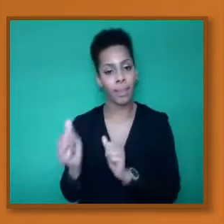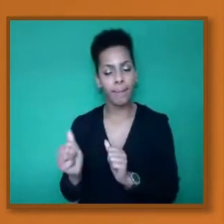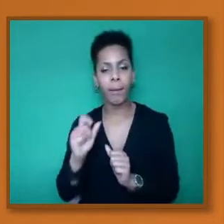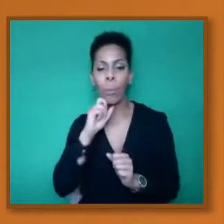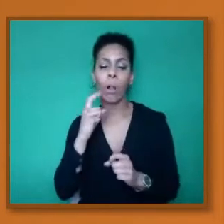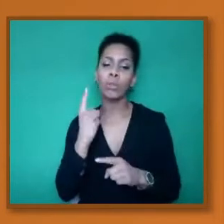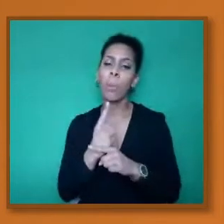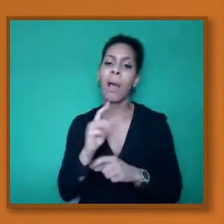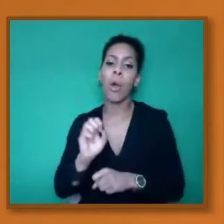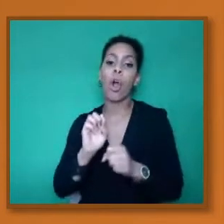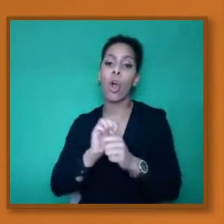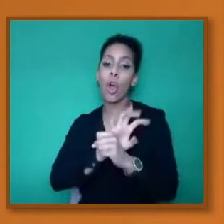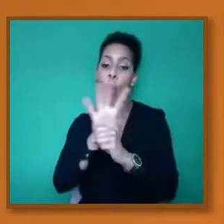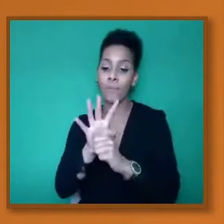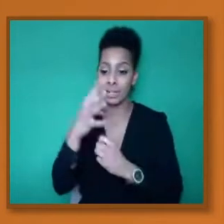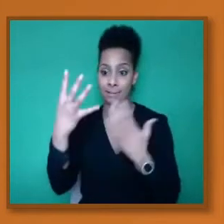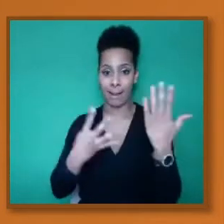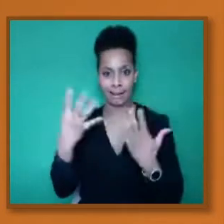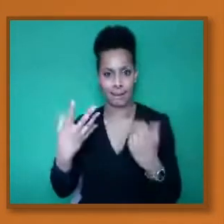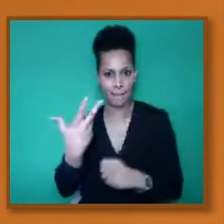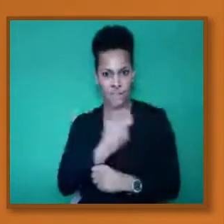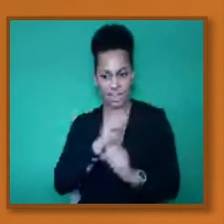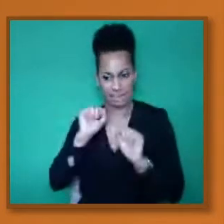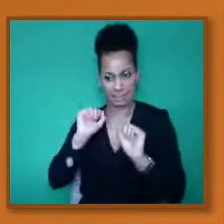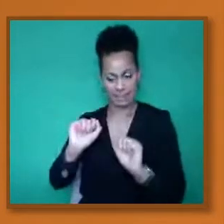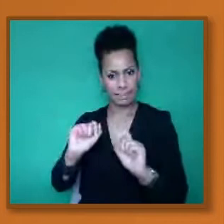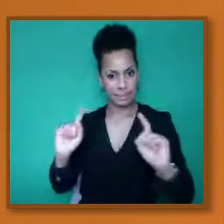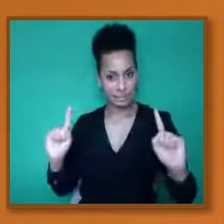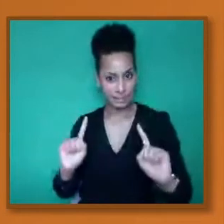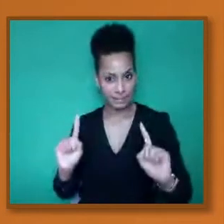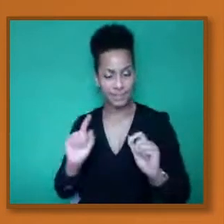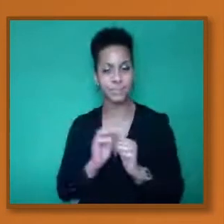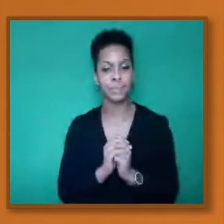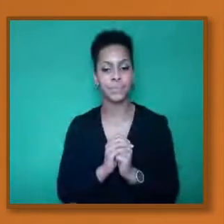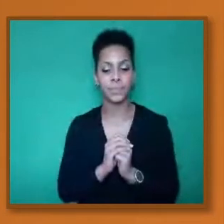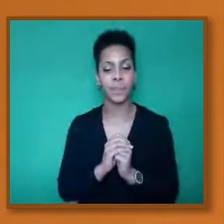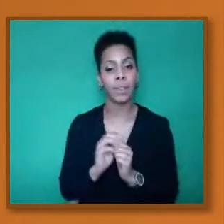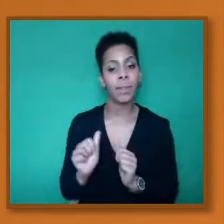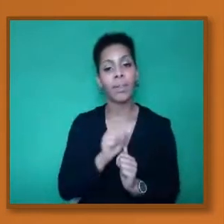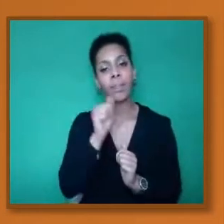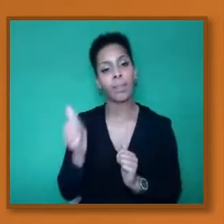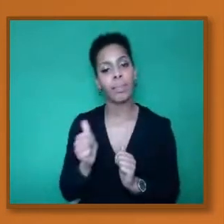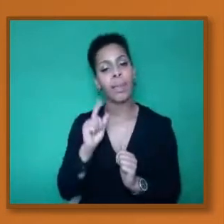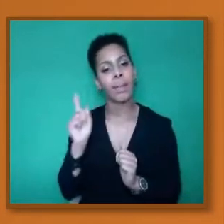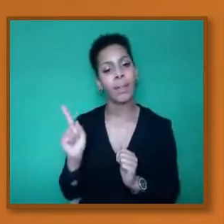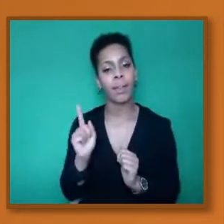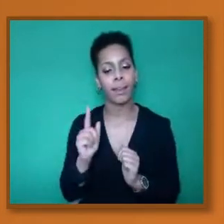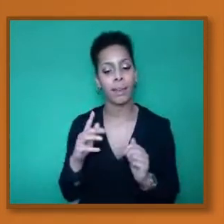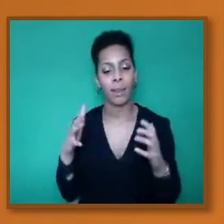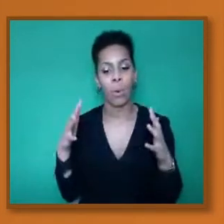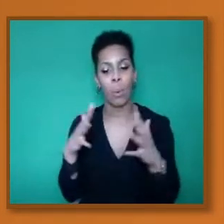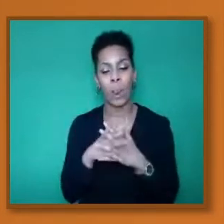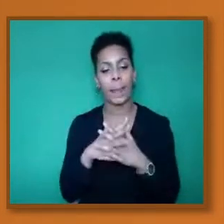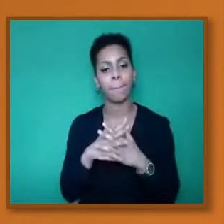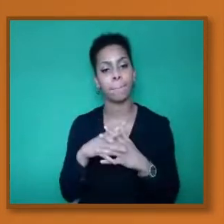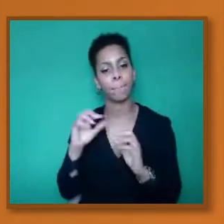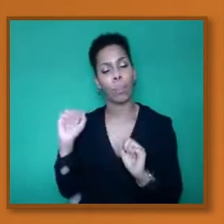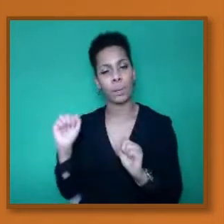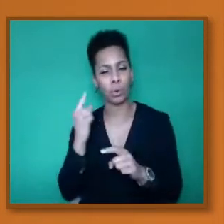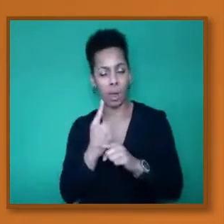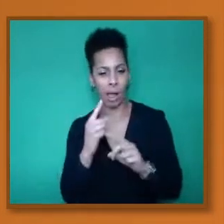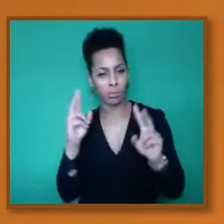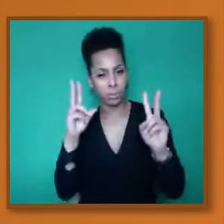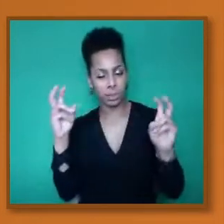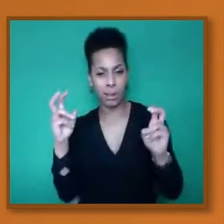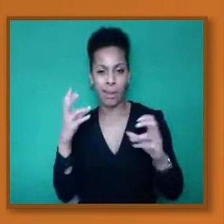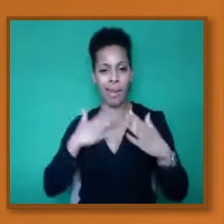vaccine. And then William will talk about it, as Gloria mentioned, from an ethical point of view, a religious point